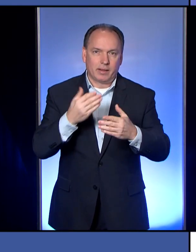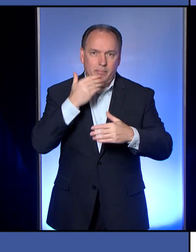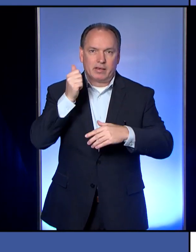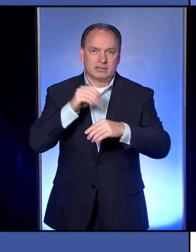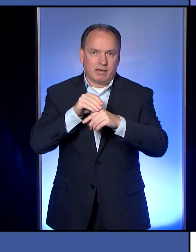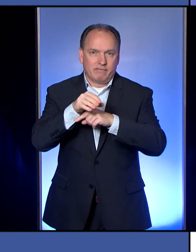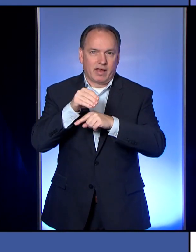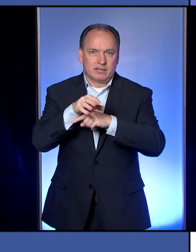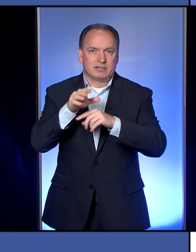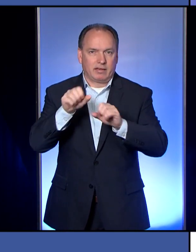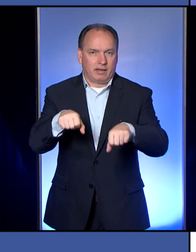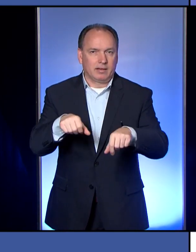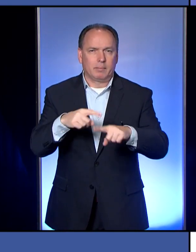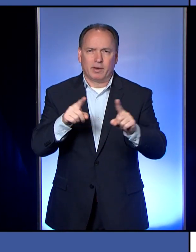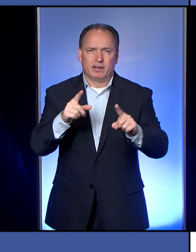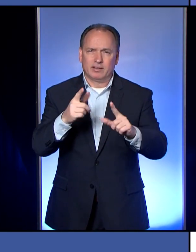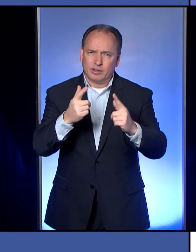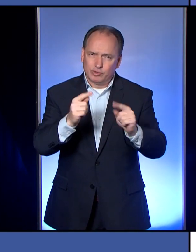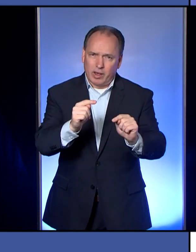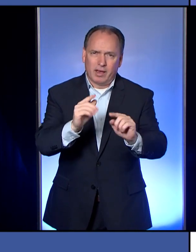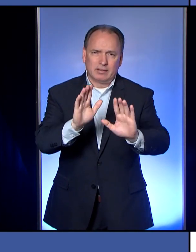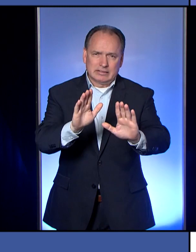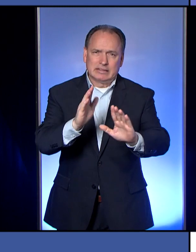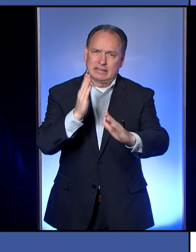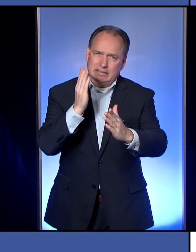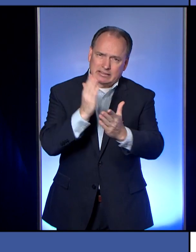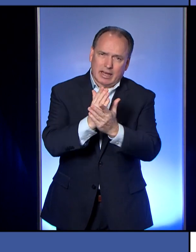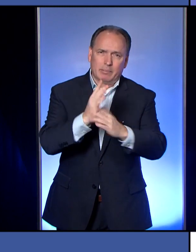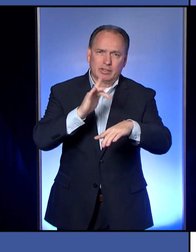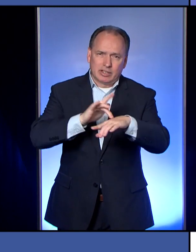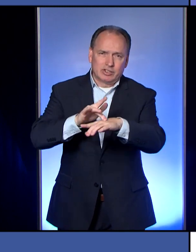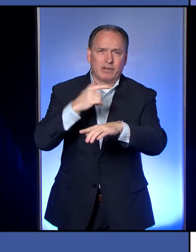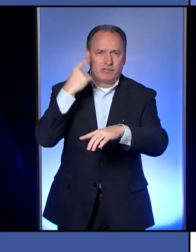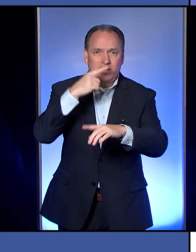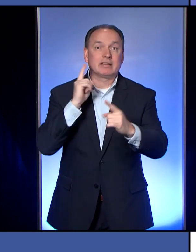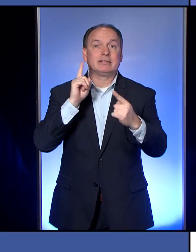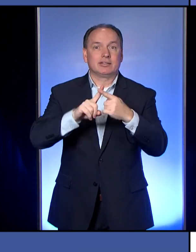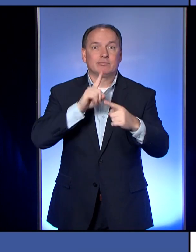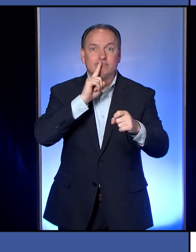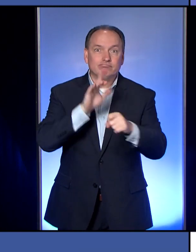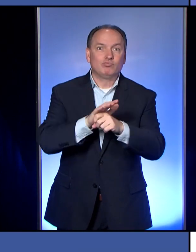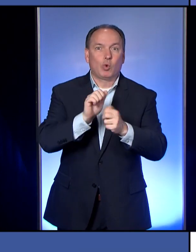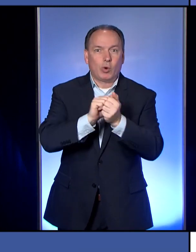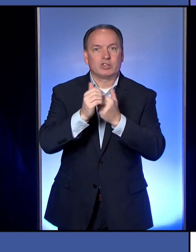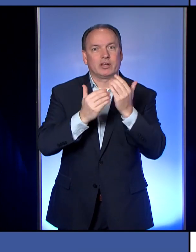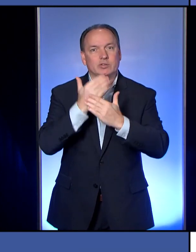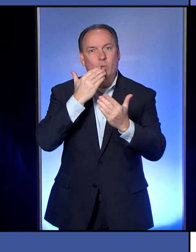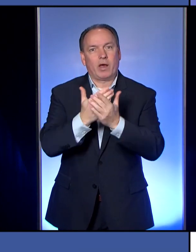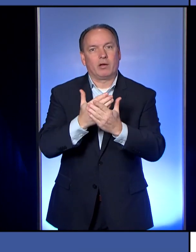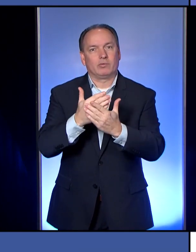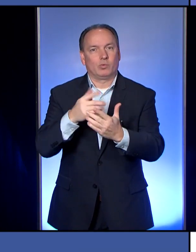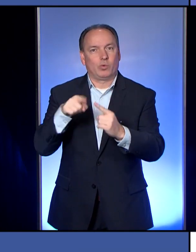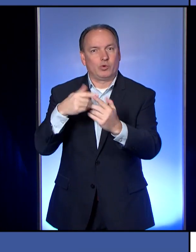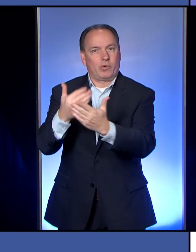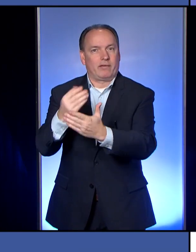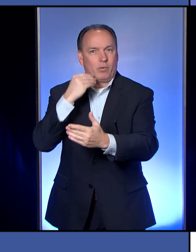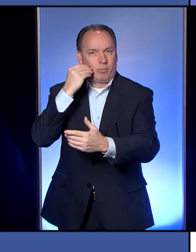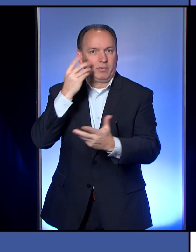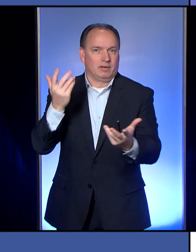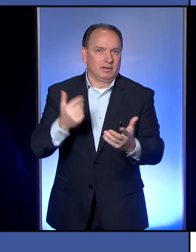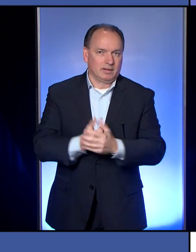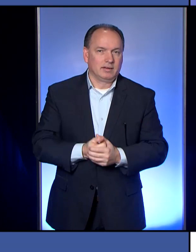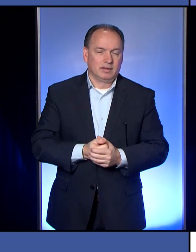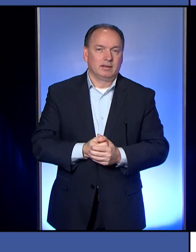but try to stop touching your face until you've actually washed your hands really well when you get home. That would be really helpful